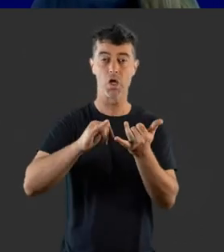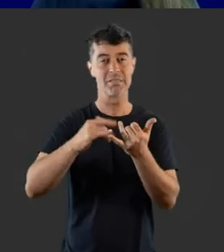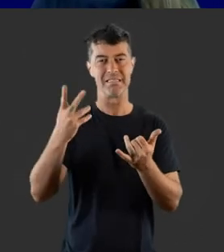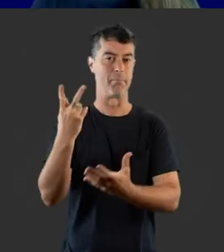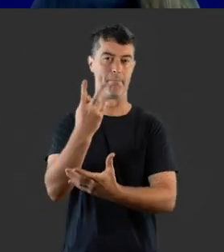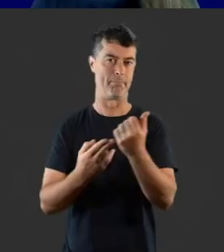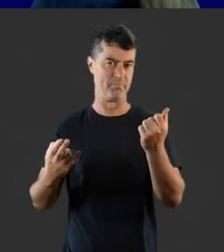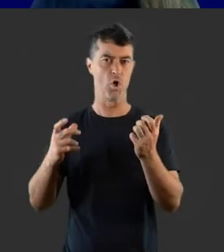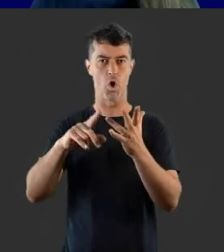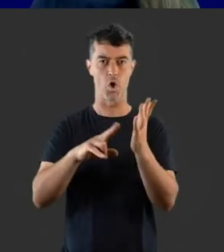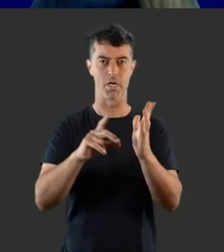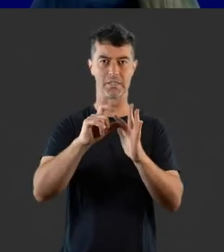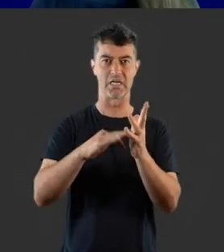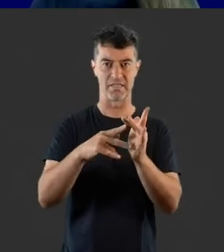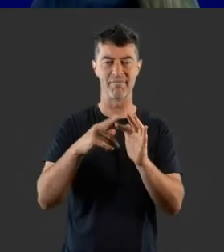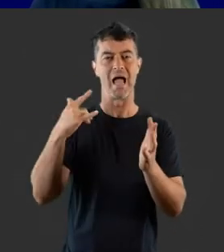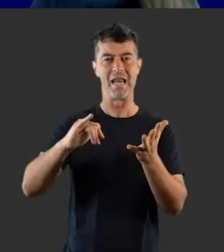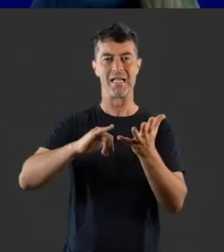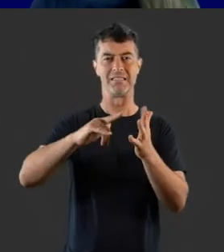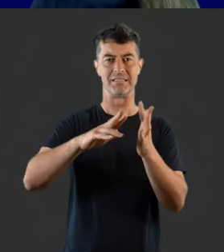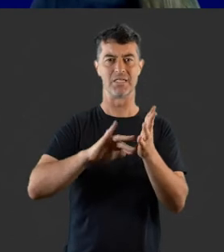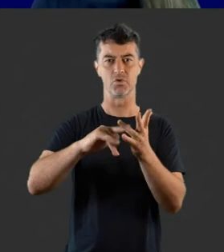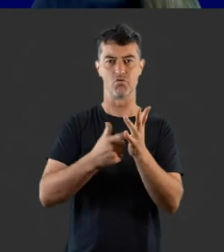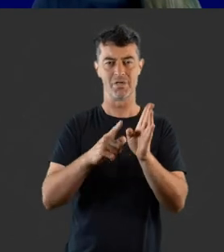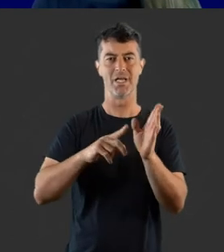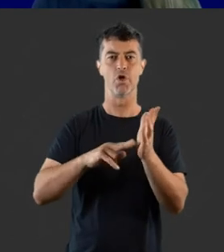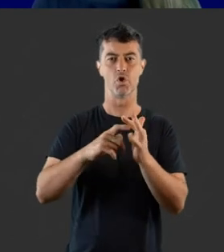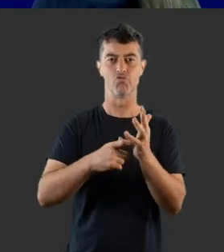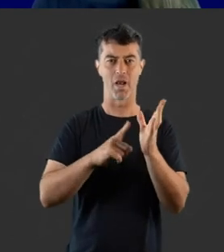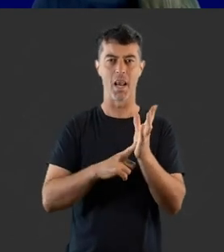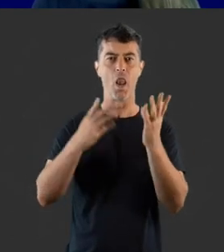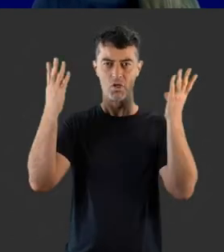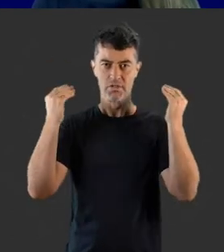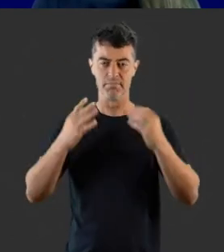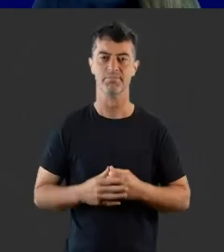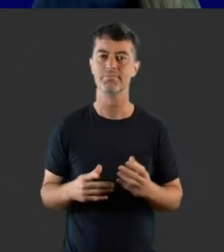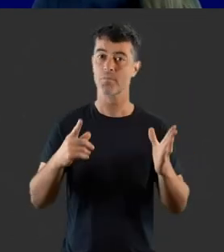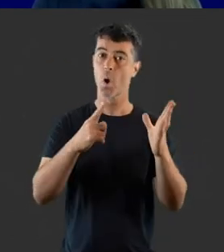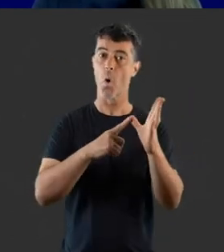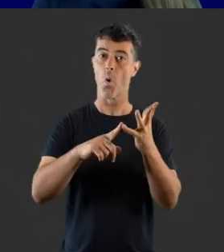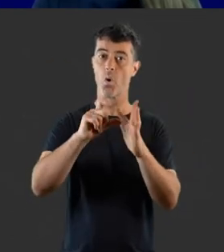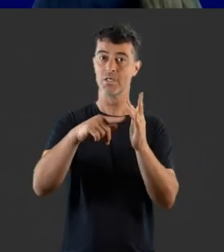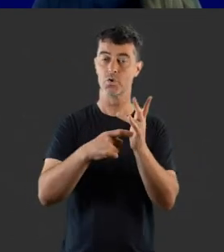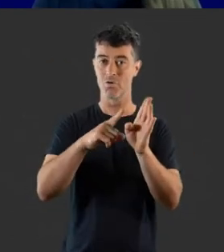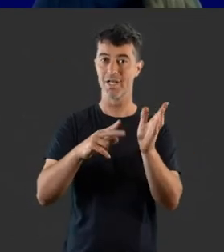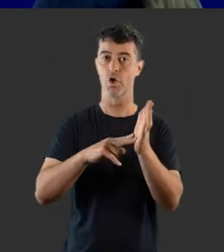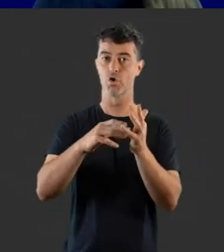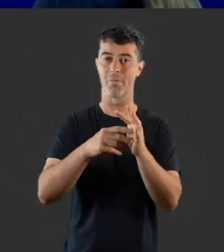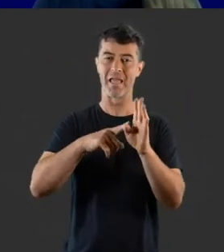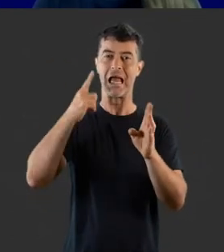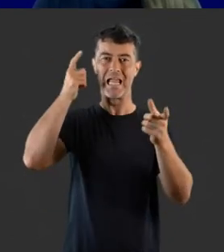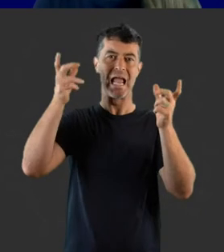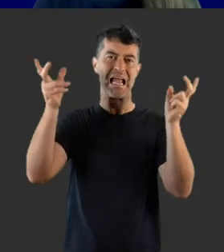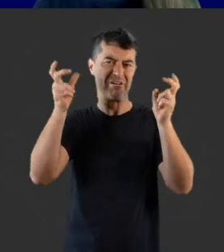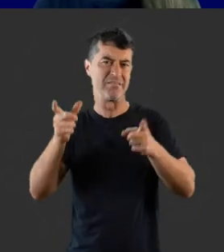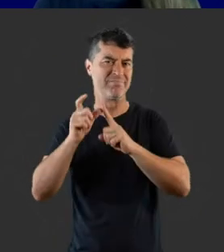usually refers to a combination of conductive and sensory neural loss. Auditory neuropathy is a